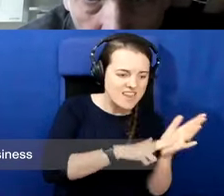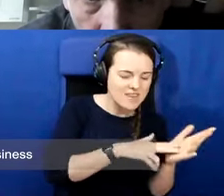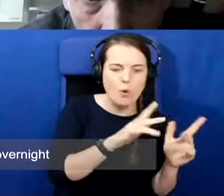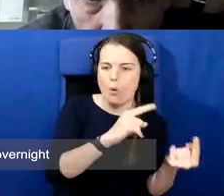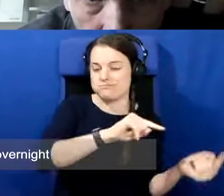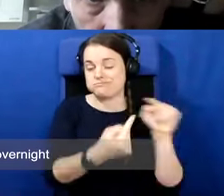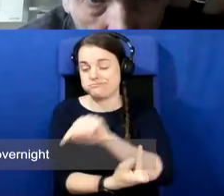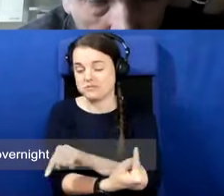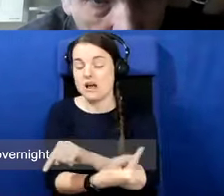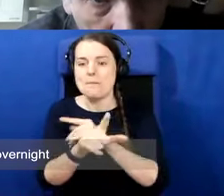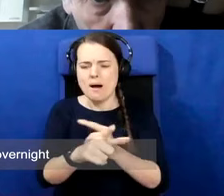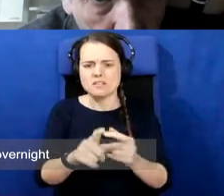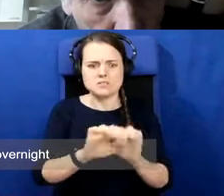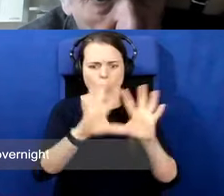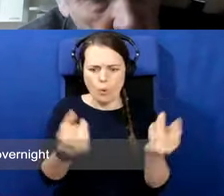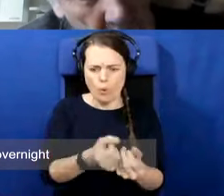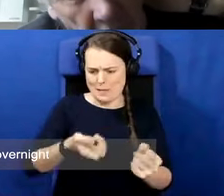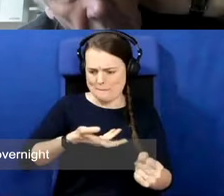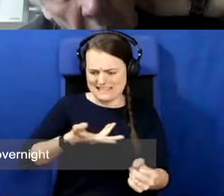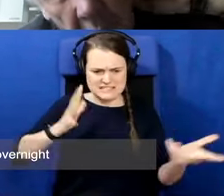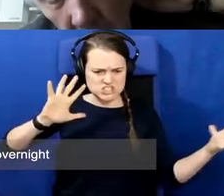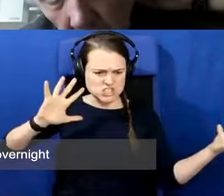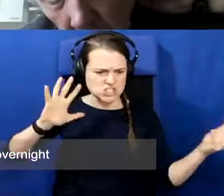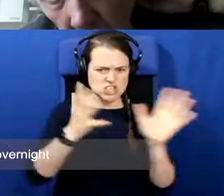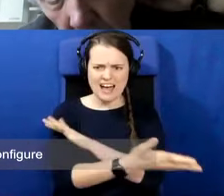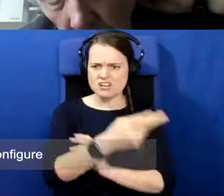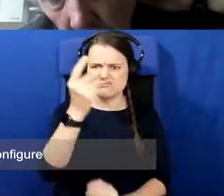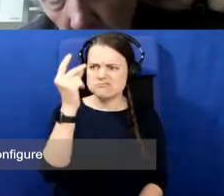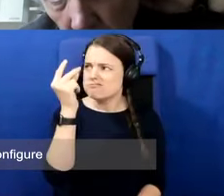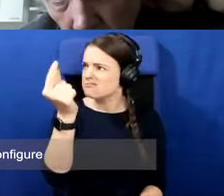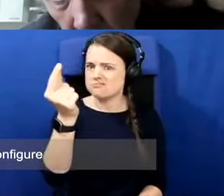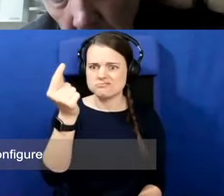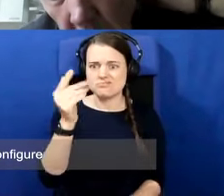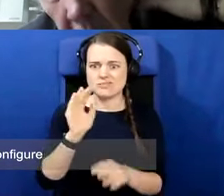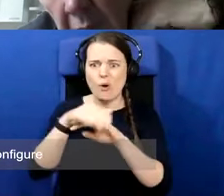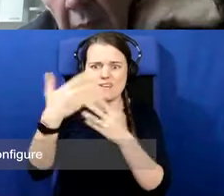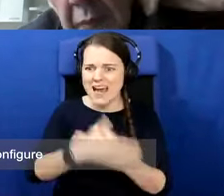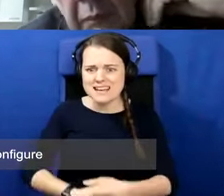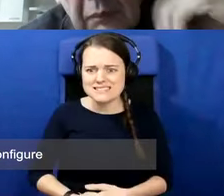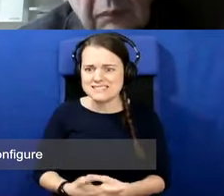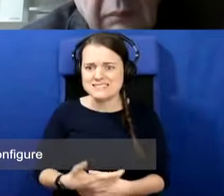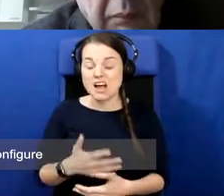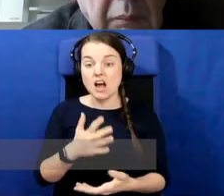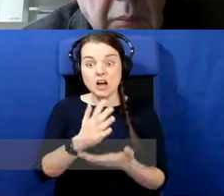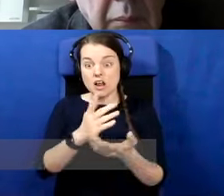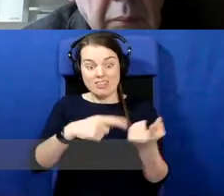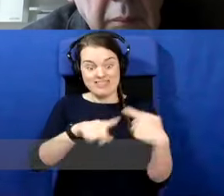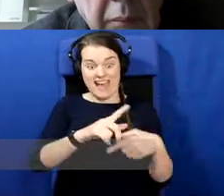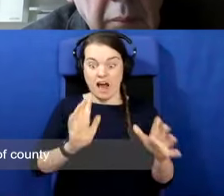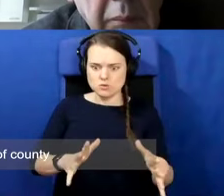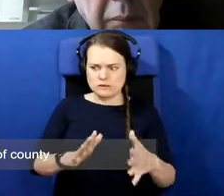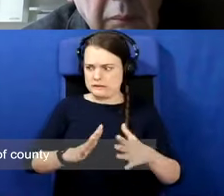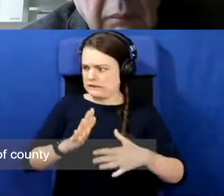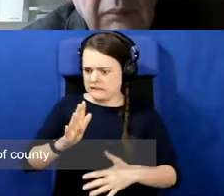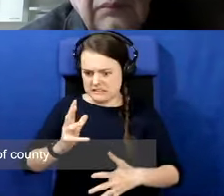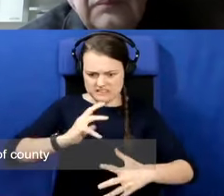suddenly shattered almost overnight. And, and they're having to reconfigure their lives. You couldn't